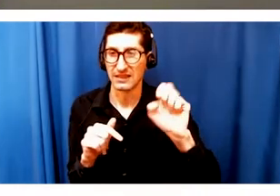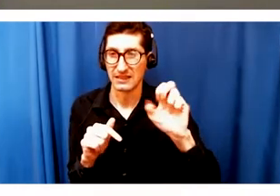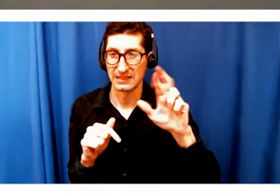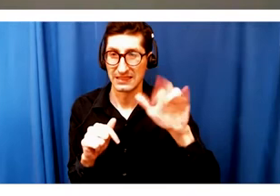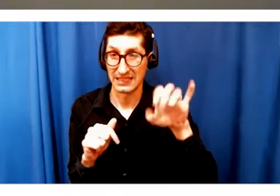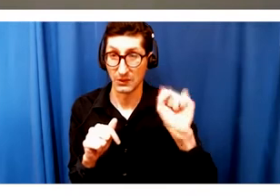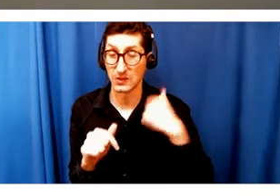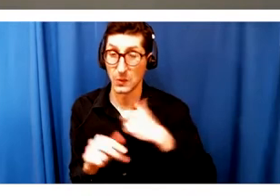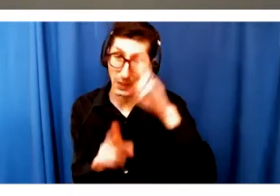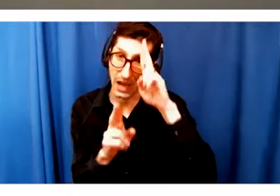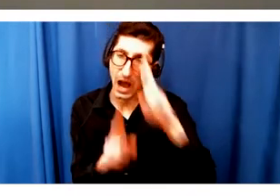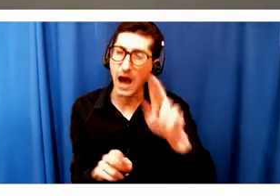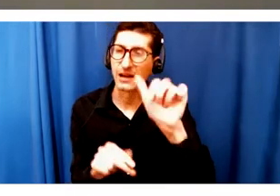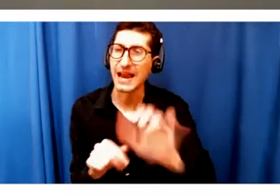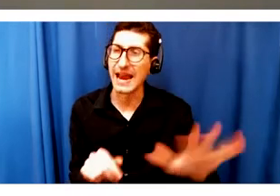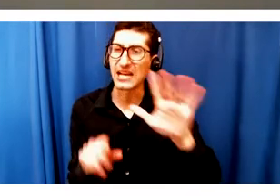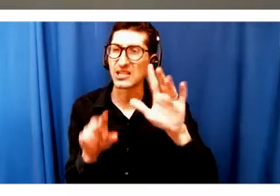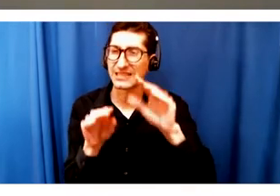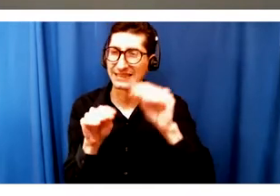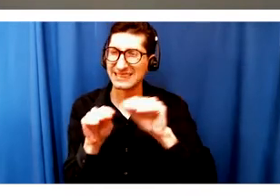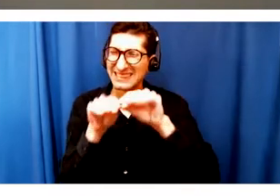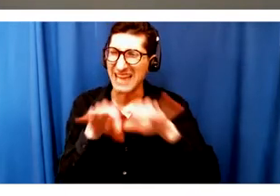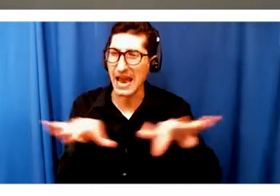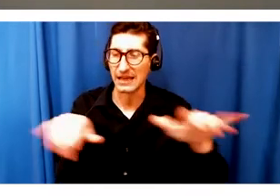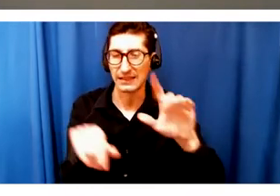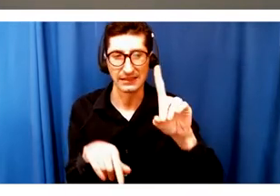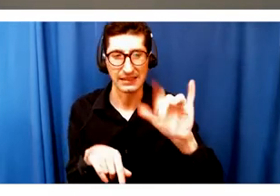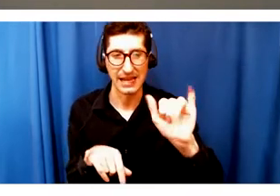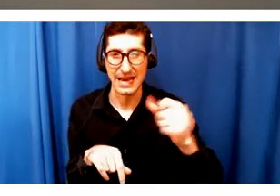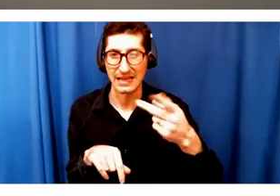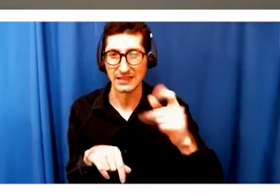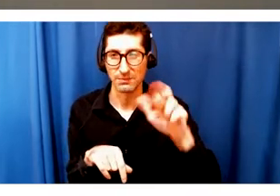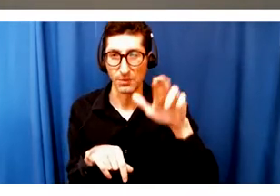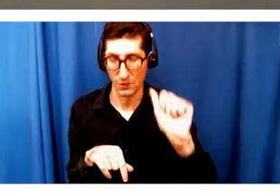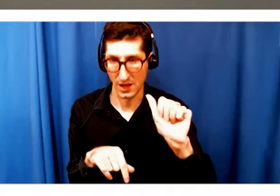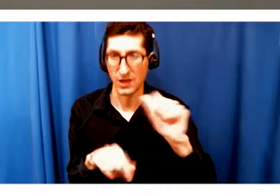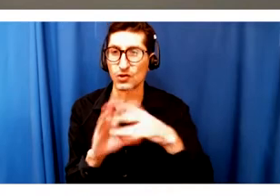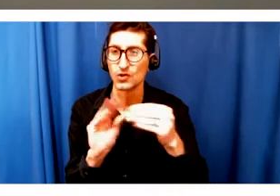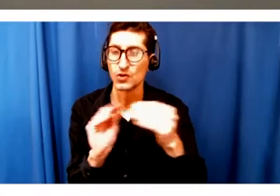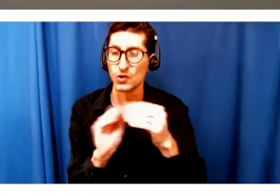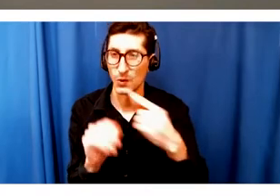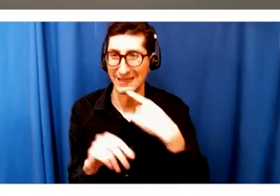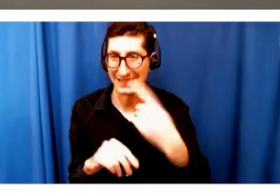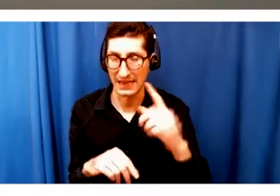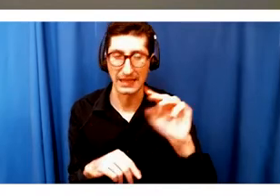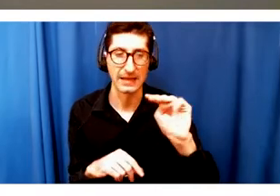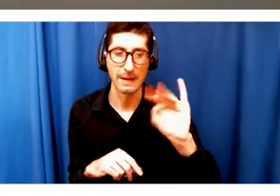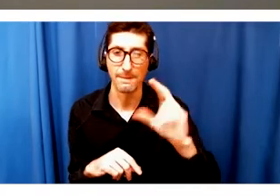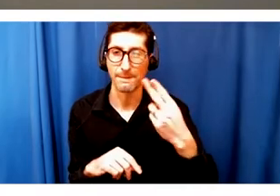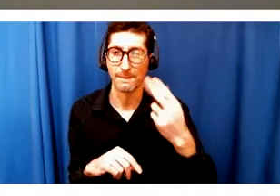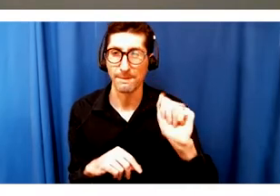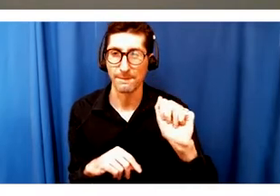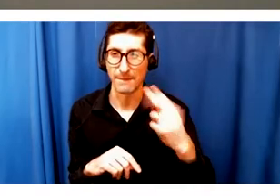Diaspora Storytelling, and will be hosted by Micah Rosenbrandt. So, we are doing a lot of reading